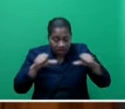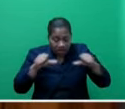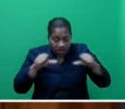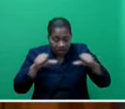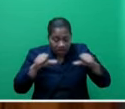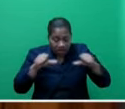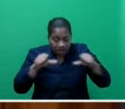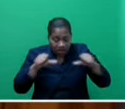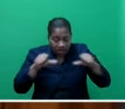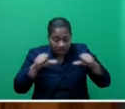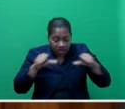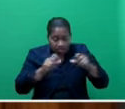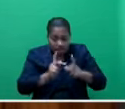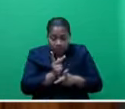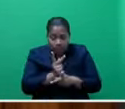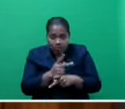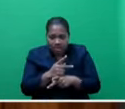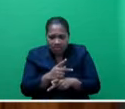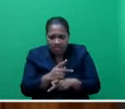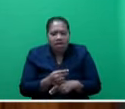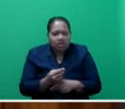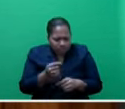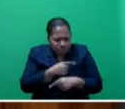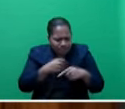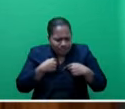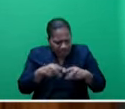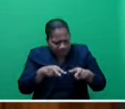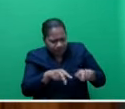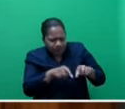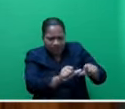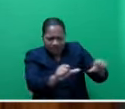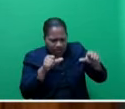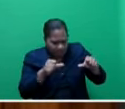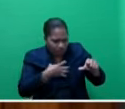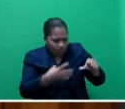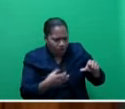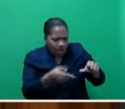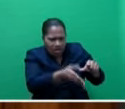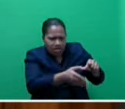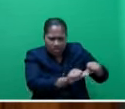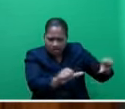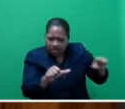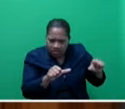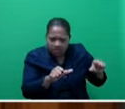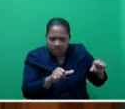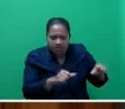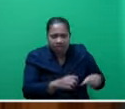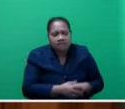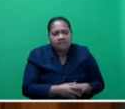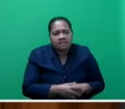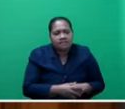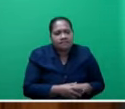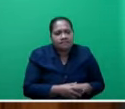value adding. Firstly, we need to invest more into our agricultural infrastructure.